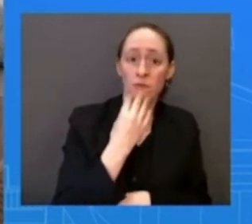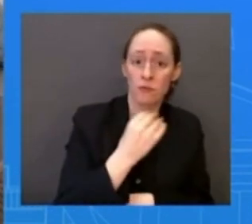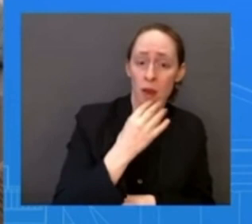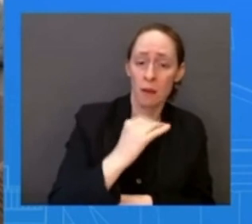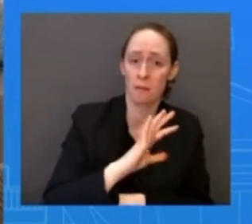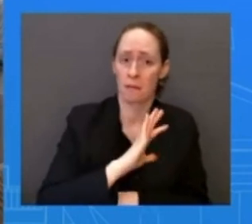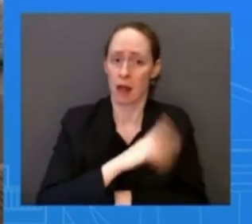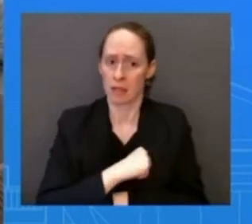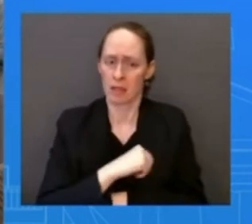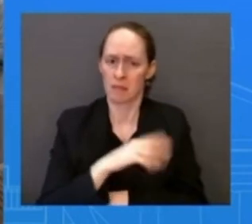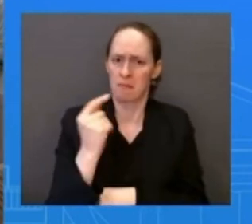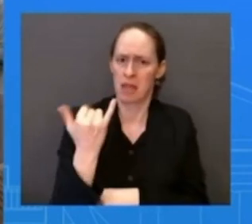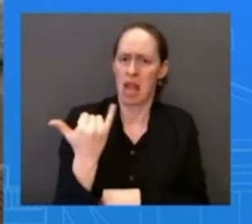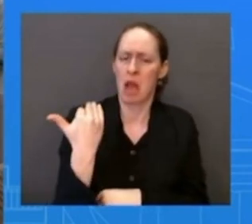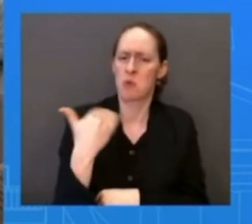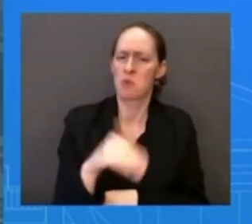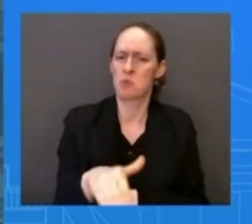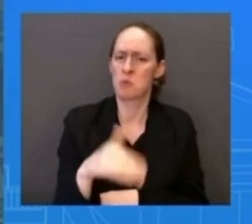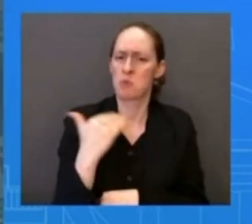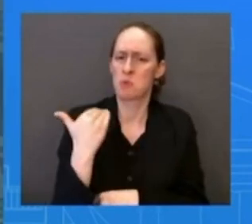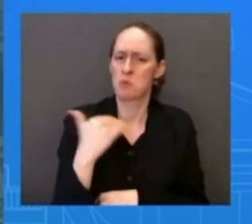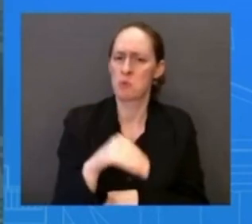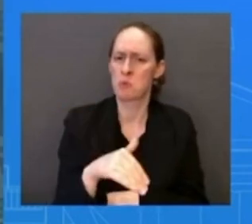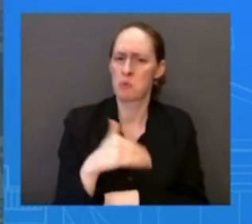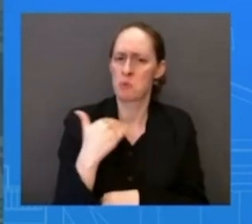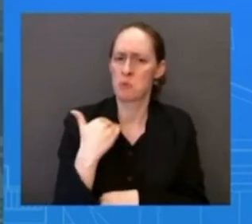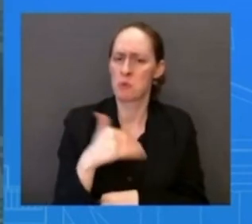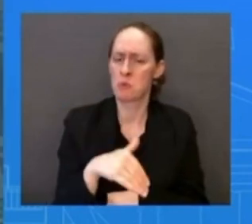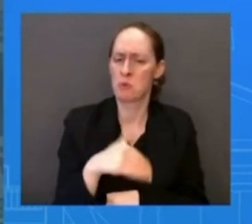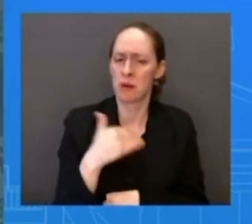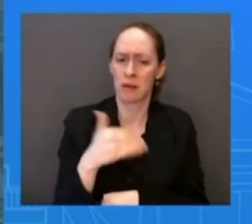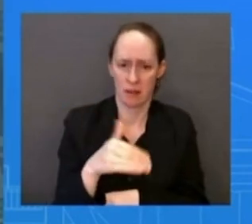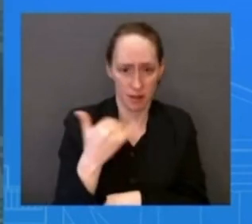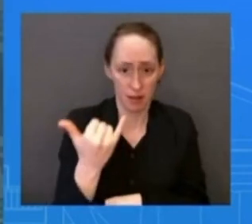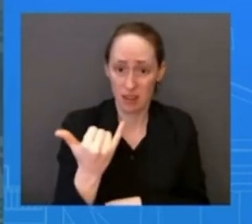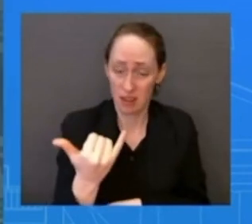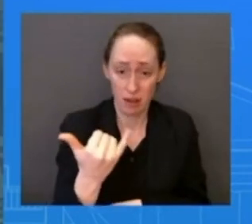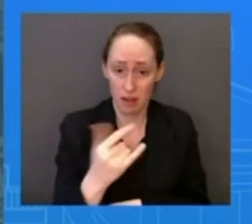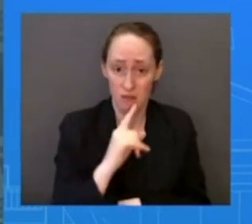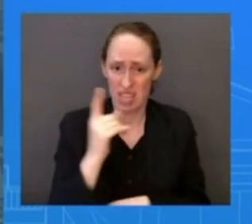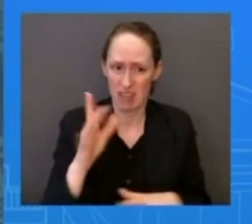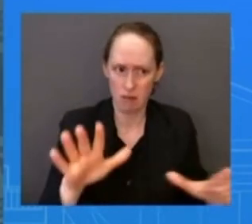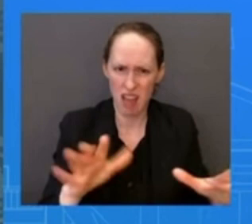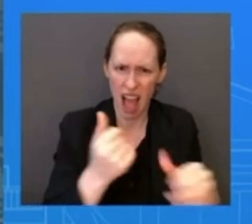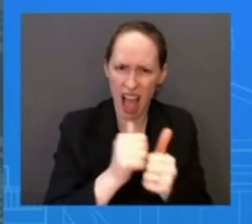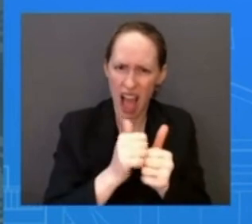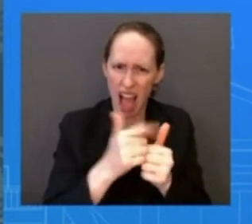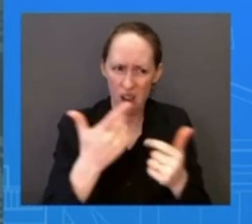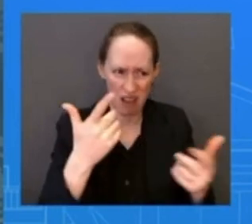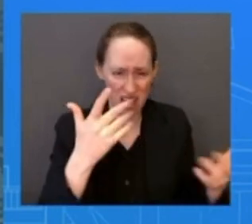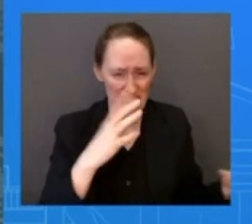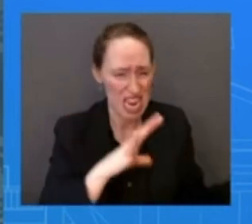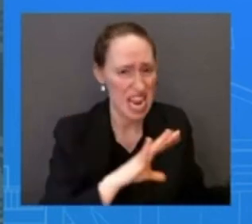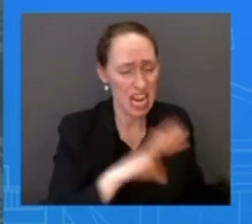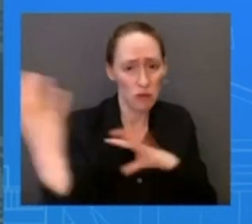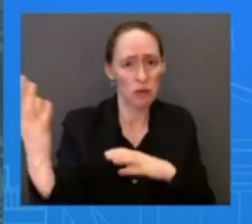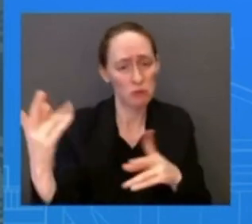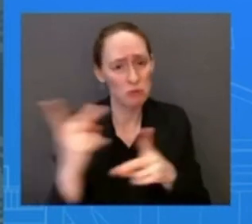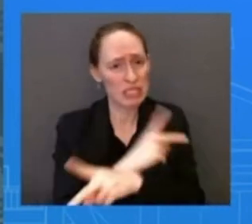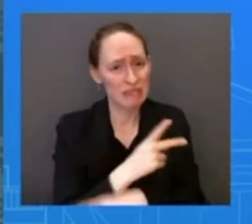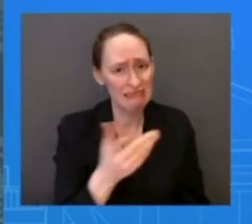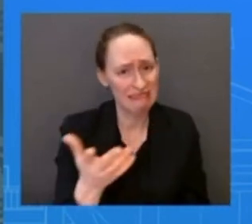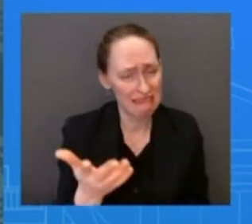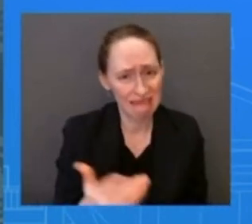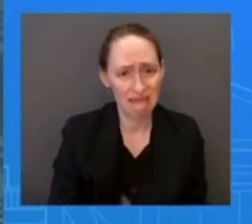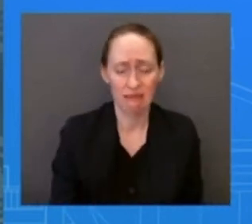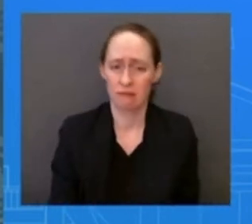of control? So let me just speak to the most recent violence that we have seen in Israel. I know my colleagues at,